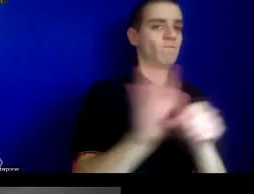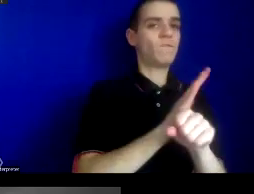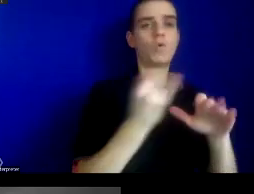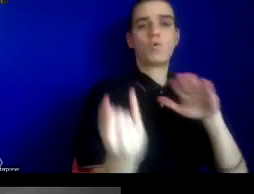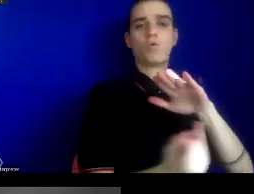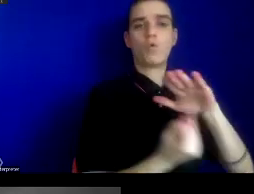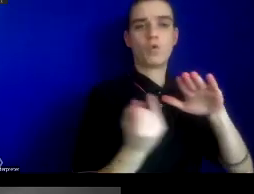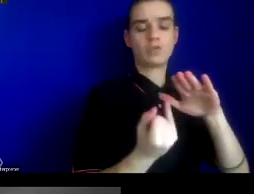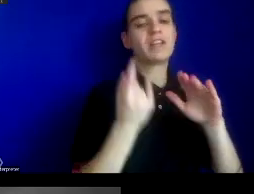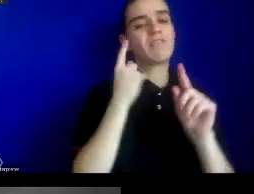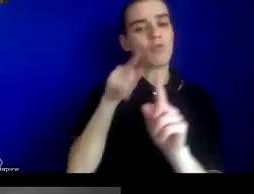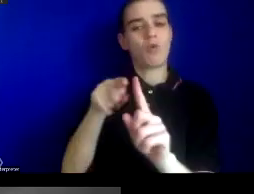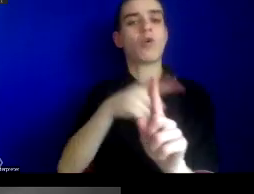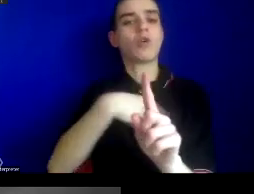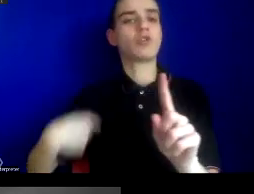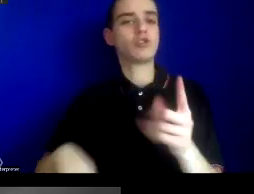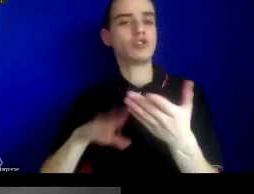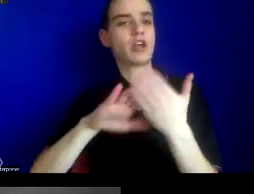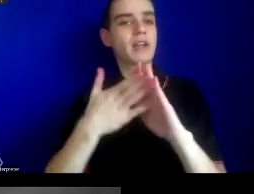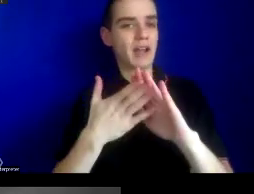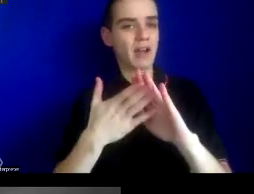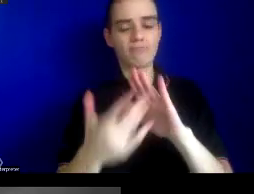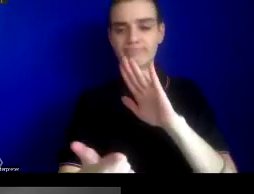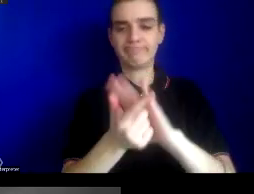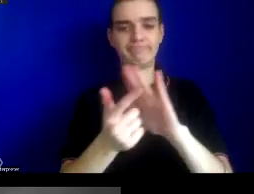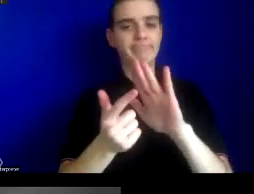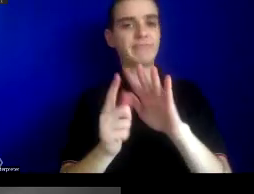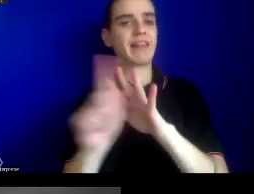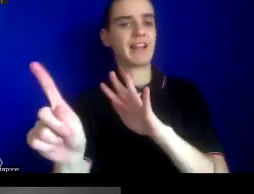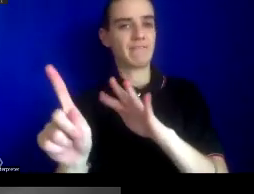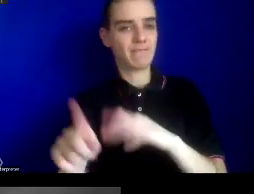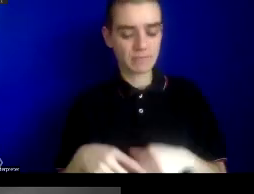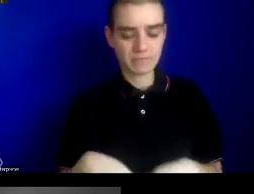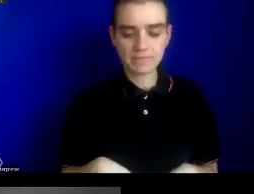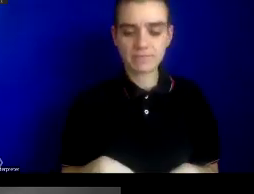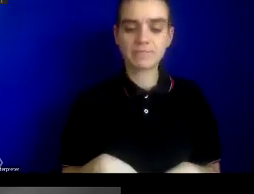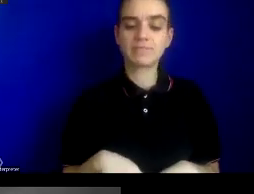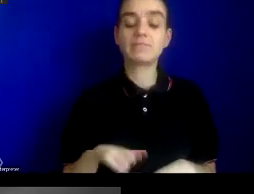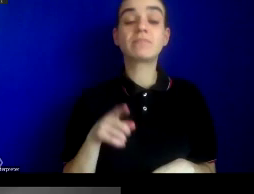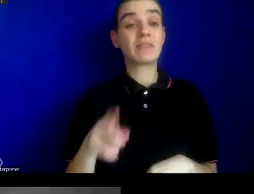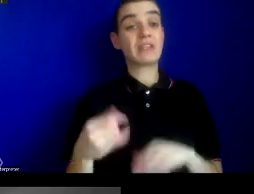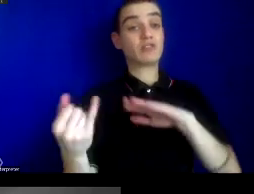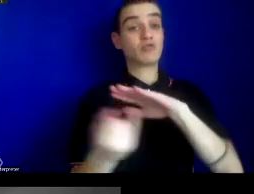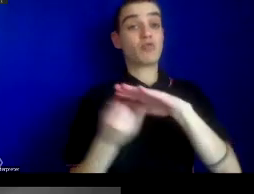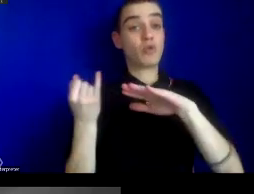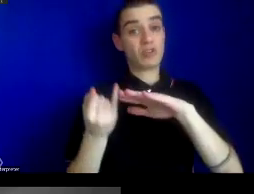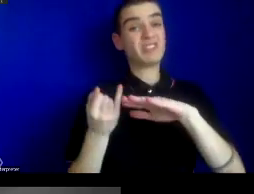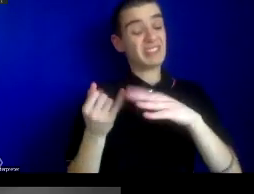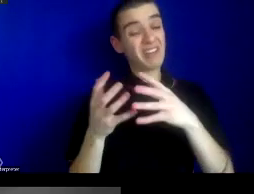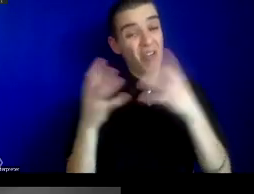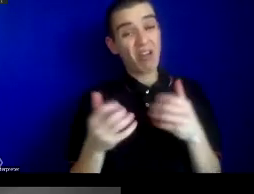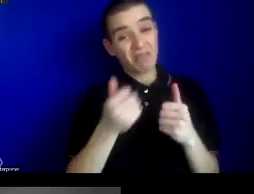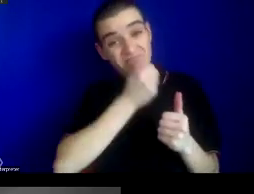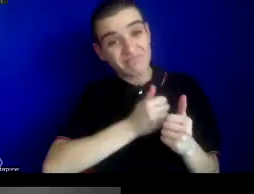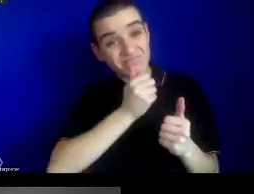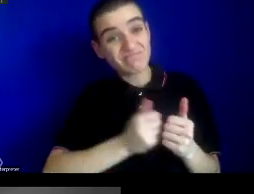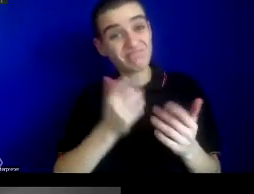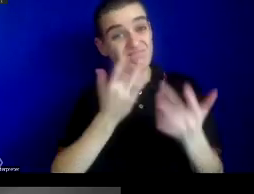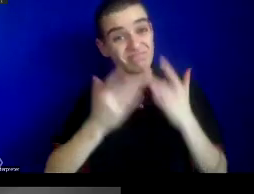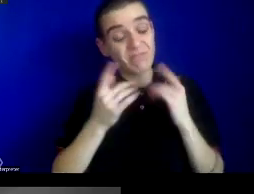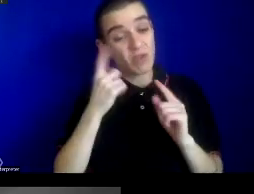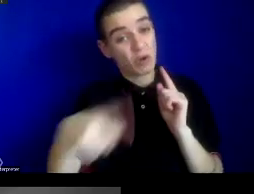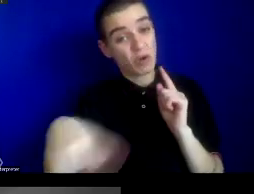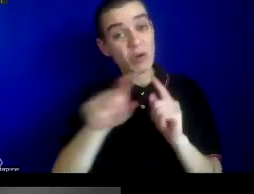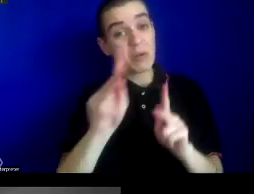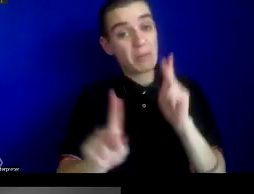city's Chinatown, allowing no one to leave. These quarantines imposed considerable hardships on those within, limiting employment, movement, and access to